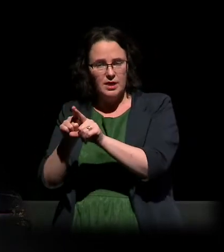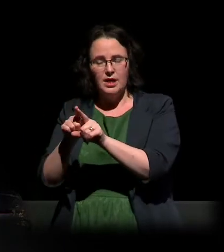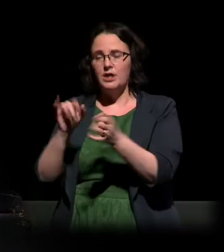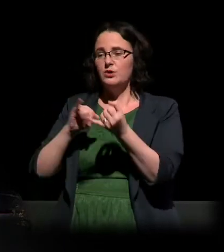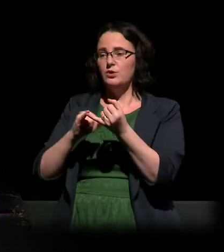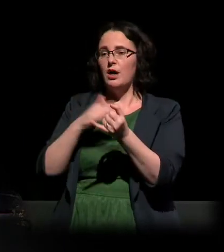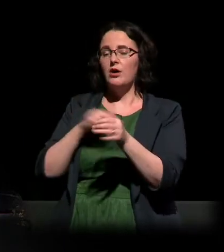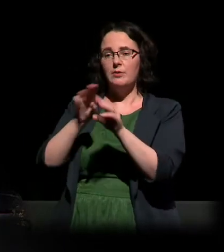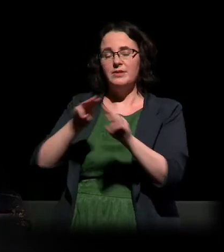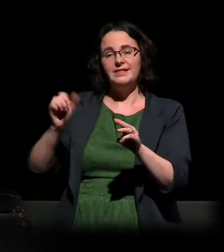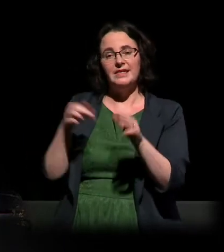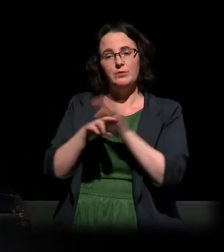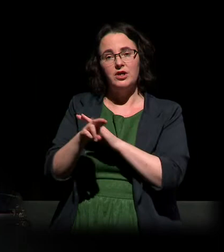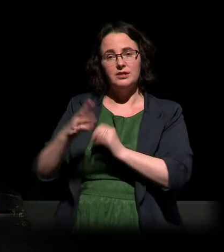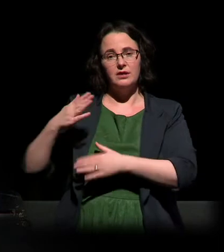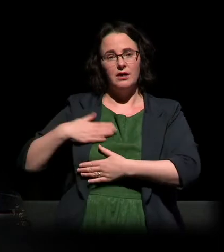our defence forces.